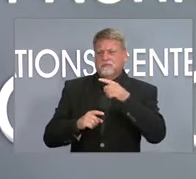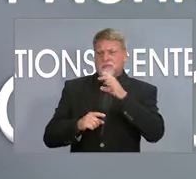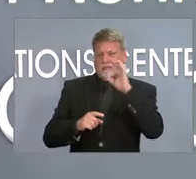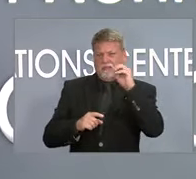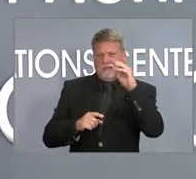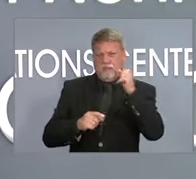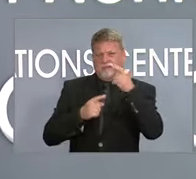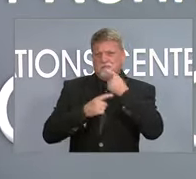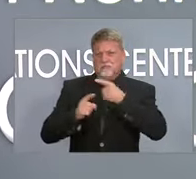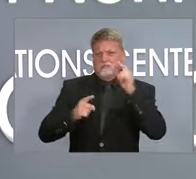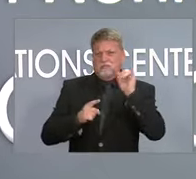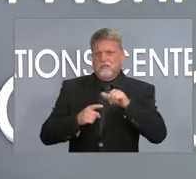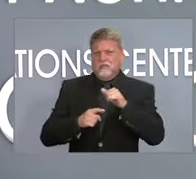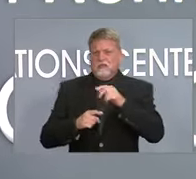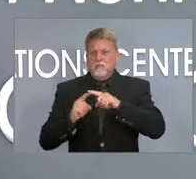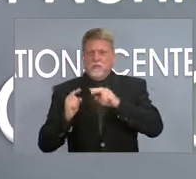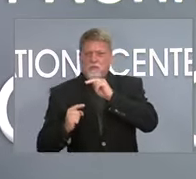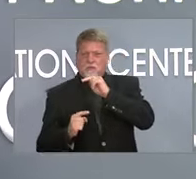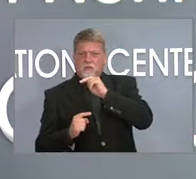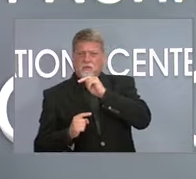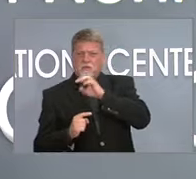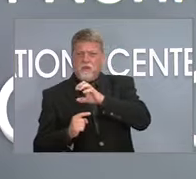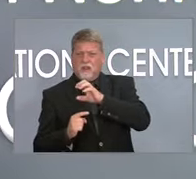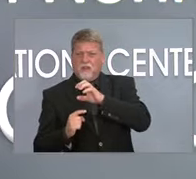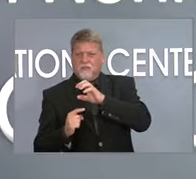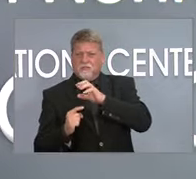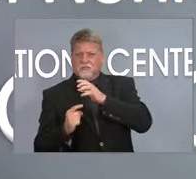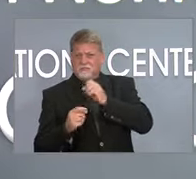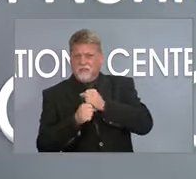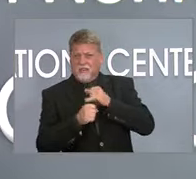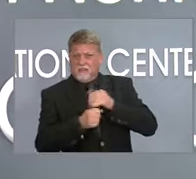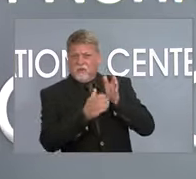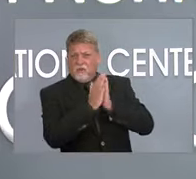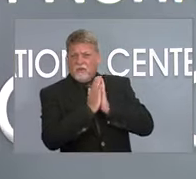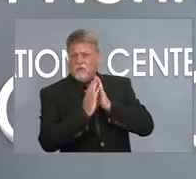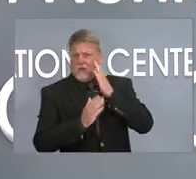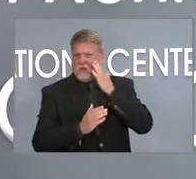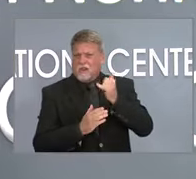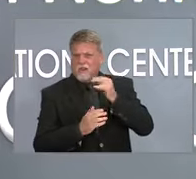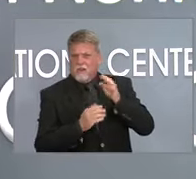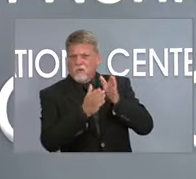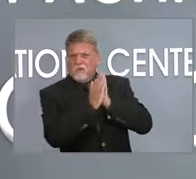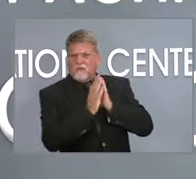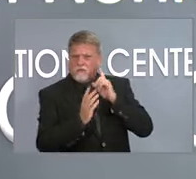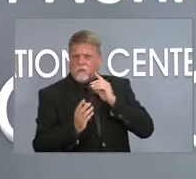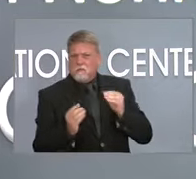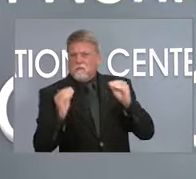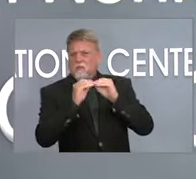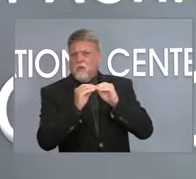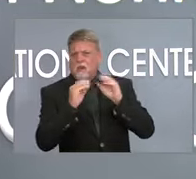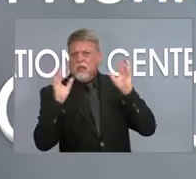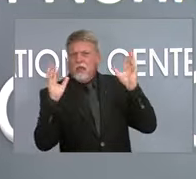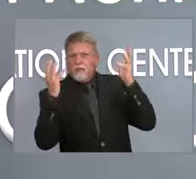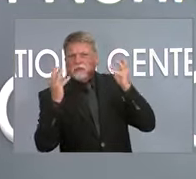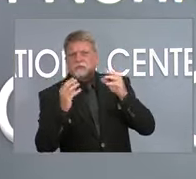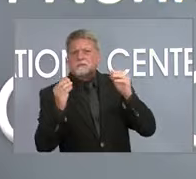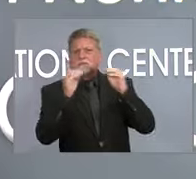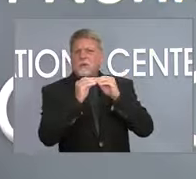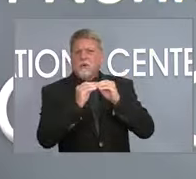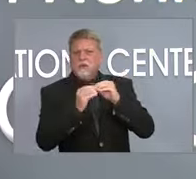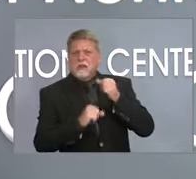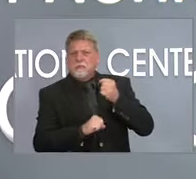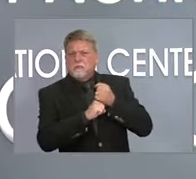some light on why North Carolina has been in touch with FEMA and maybe what we know about this request being processed right now?